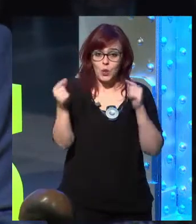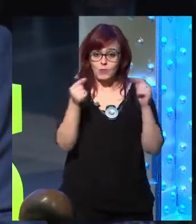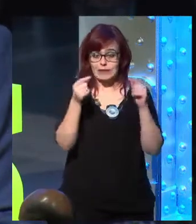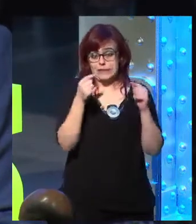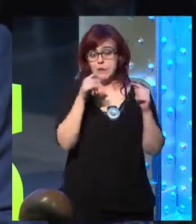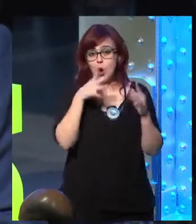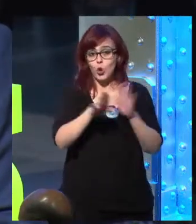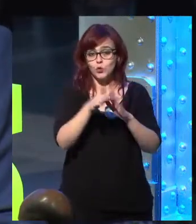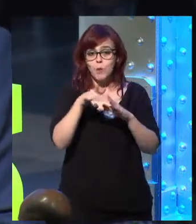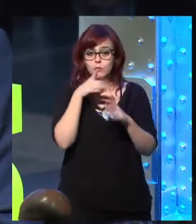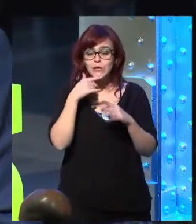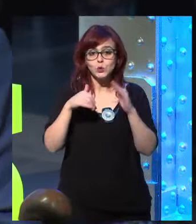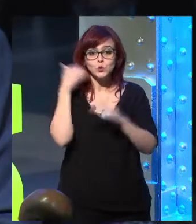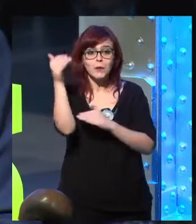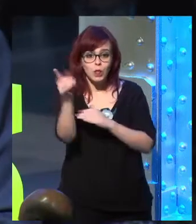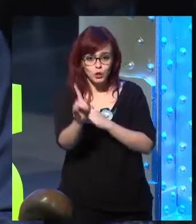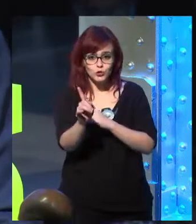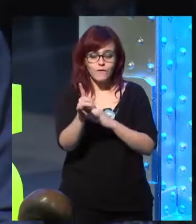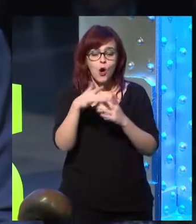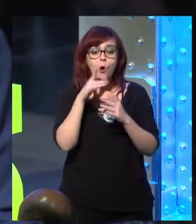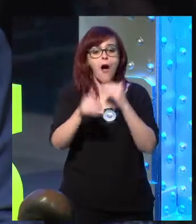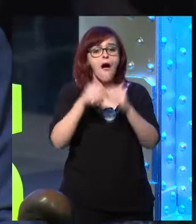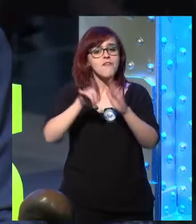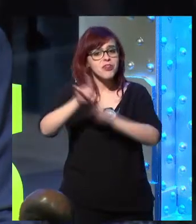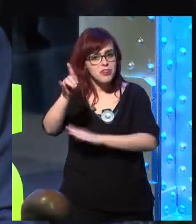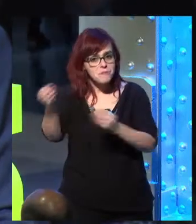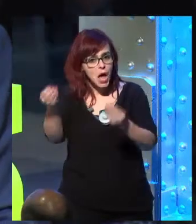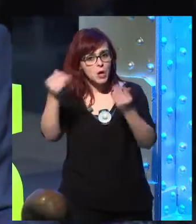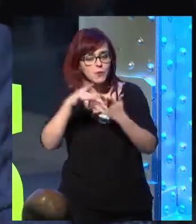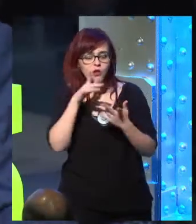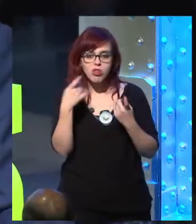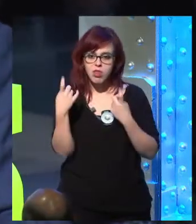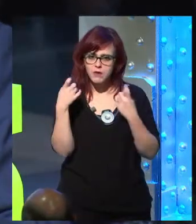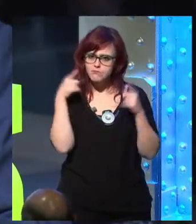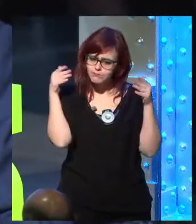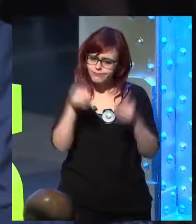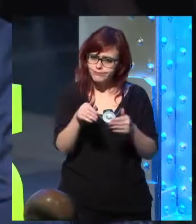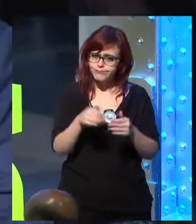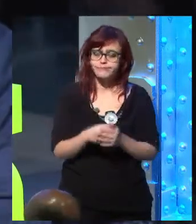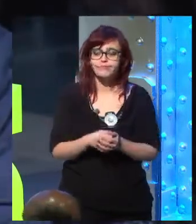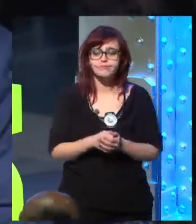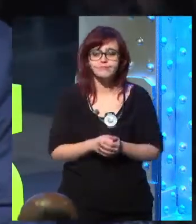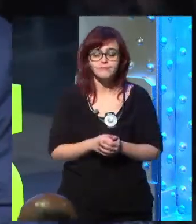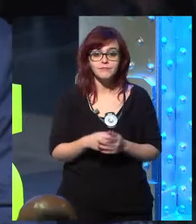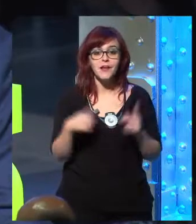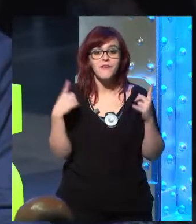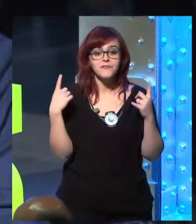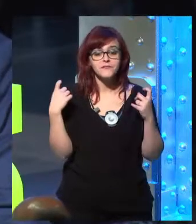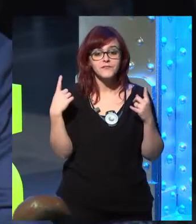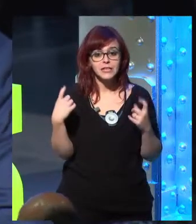topics, sometimes because we haven't come over them, and in other cases because we have progressed, but it is where we have to put that